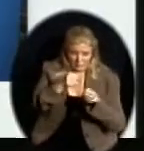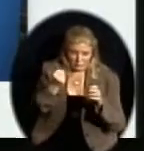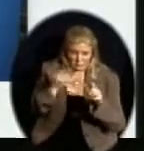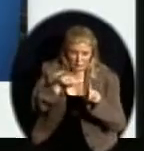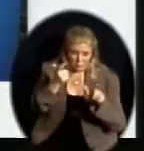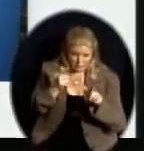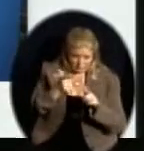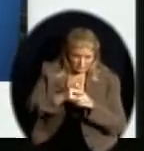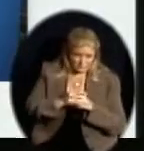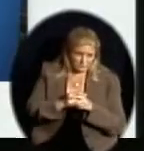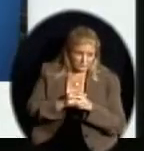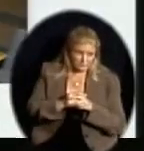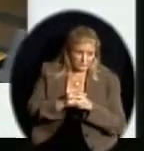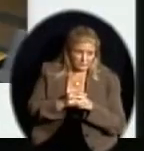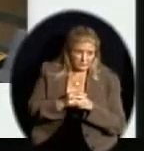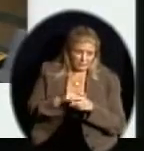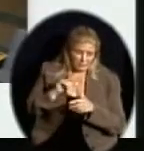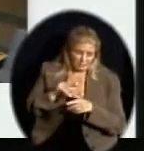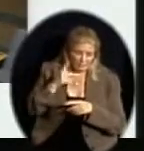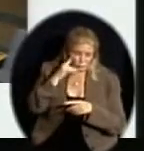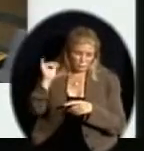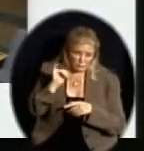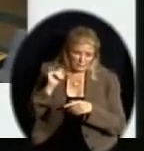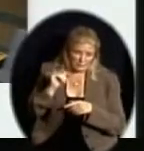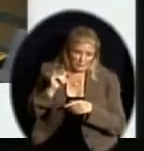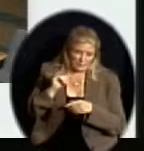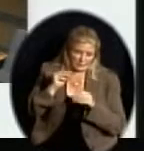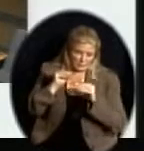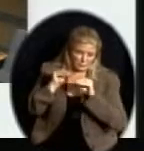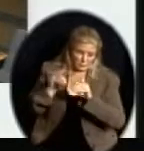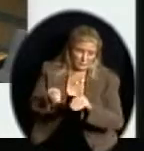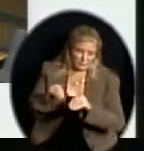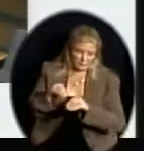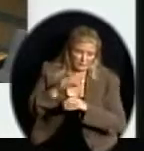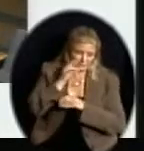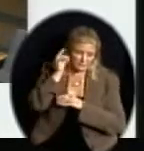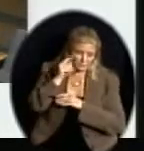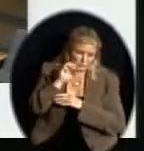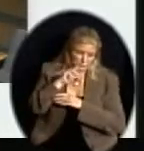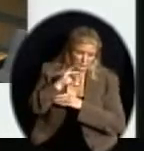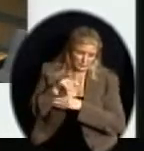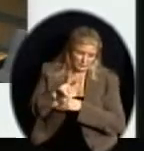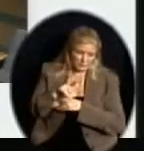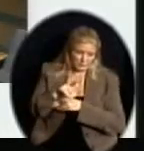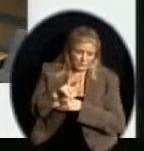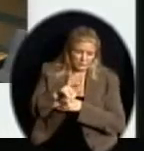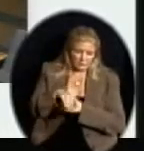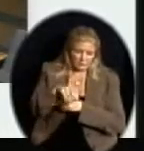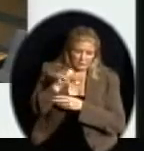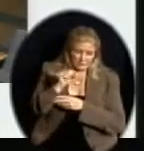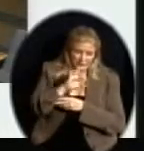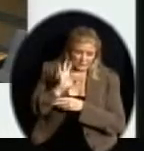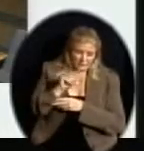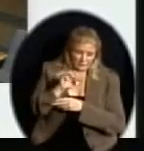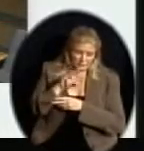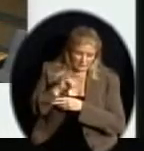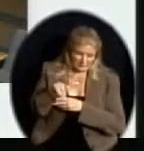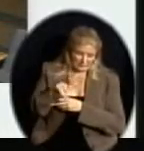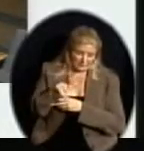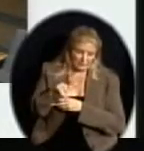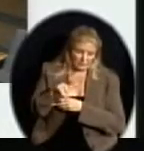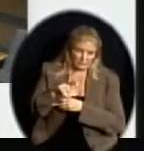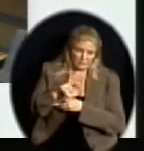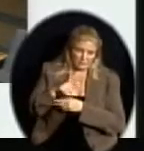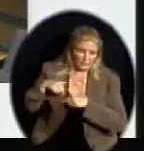locker setup that we put in Indian Trail. Santa Fe, this is their auditorium. They have not had a revision of their auditorium for